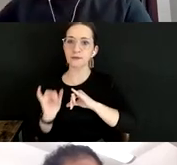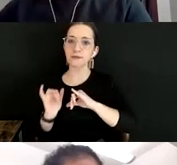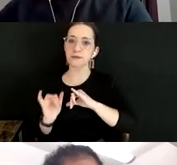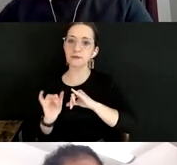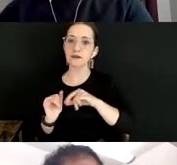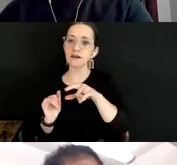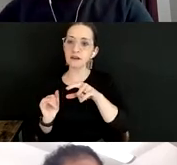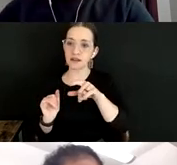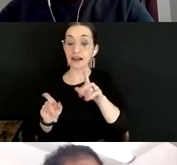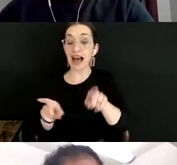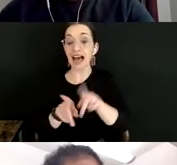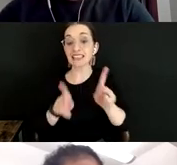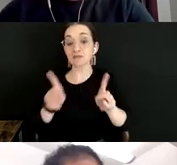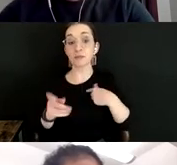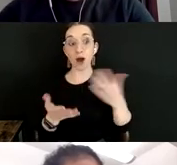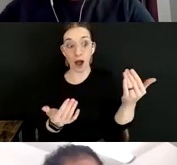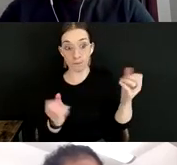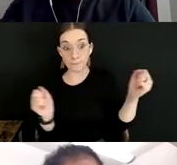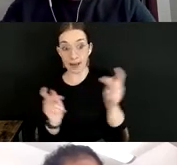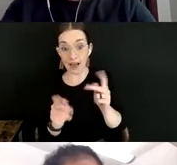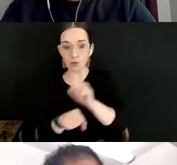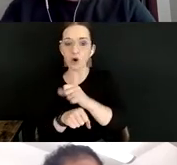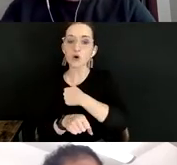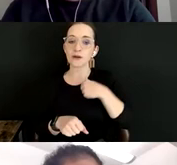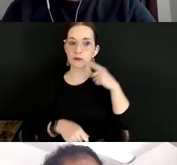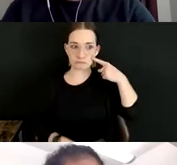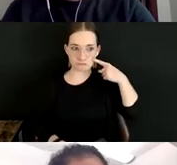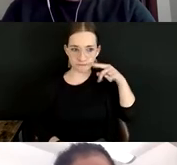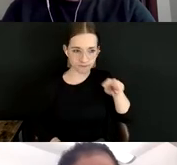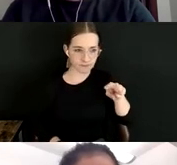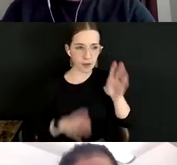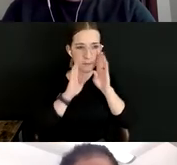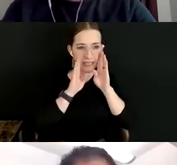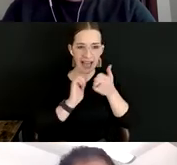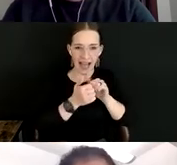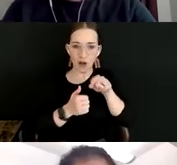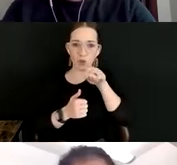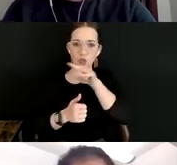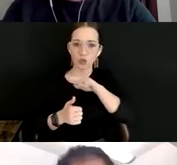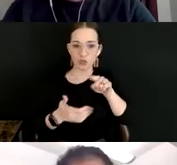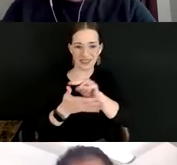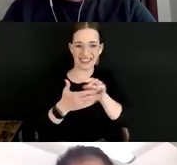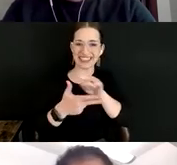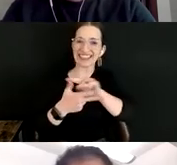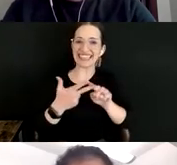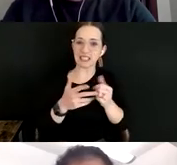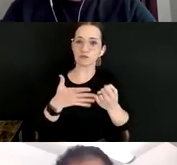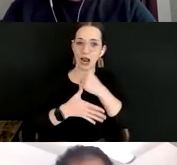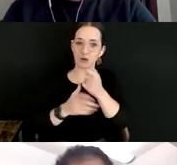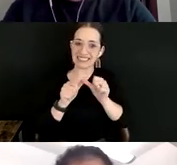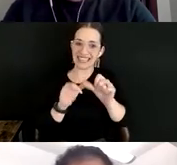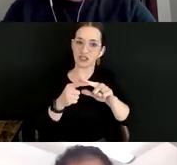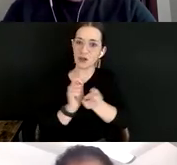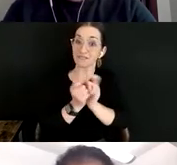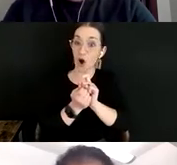come back, we'll be, of course, paying very close attention to how these priorities continue to evolve. And this brings us to our questions